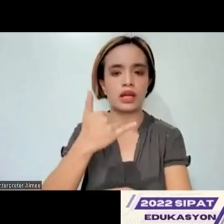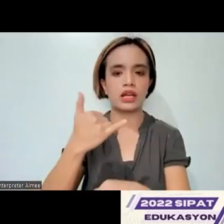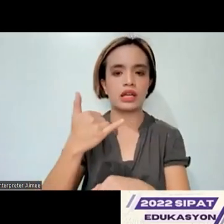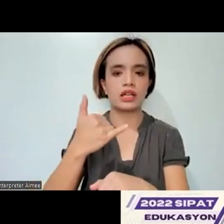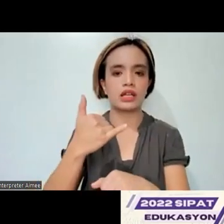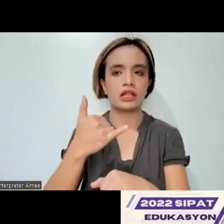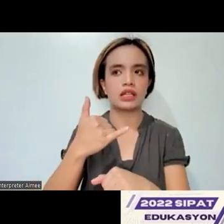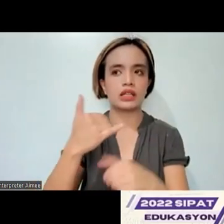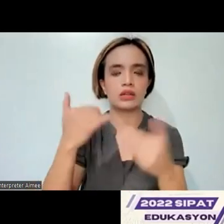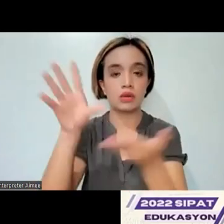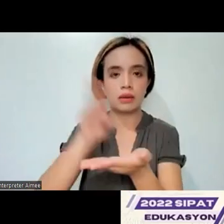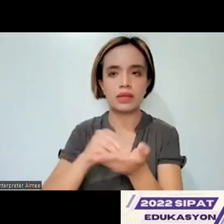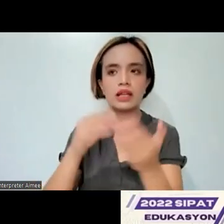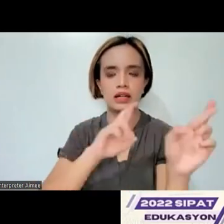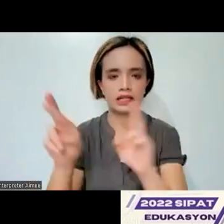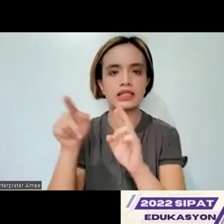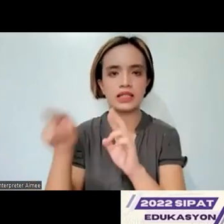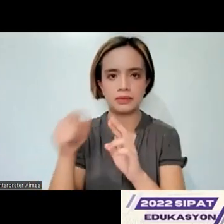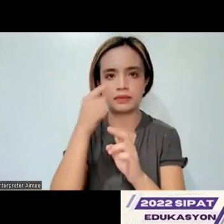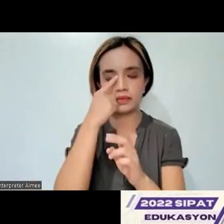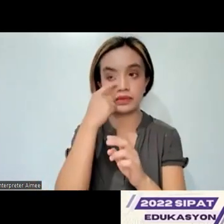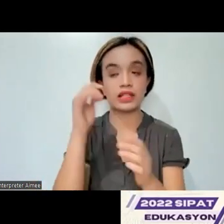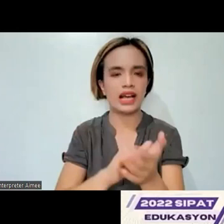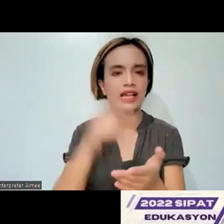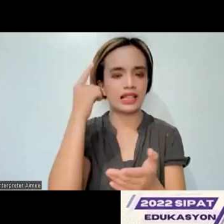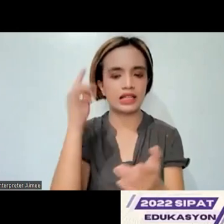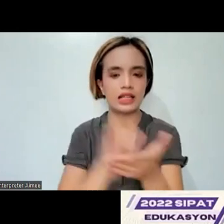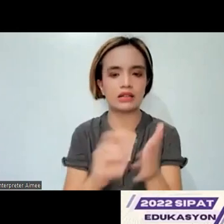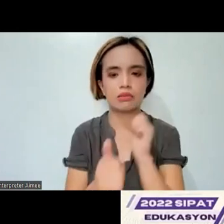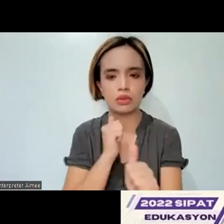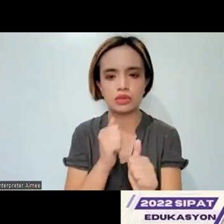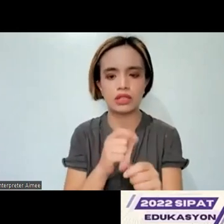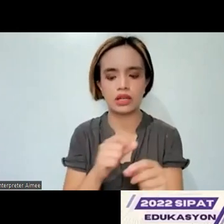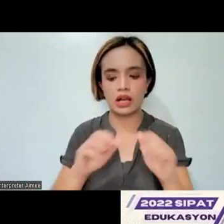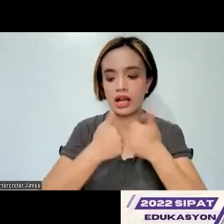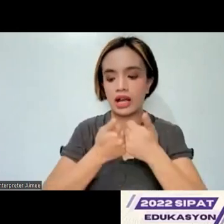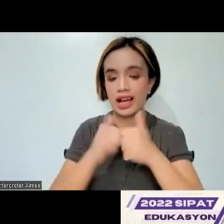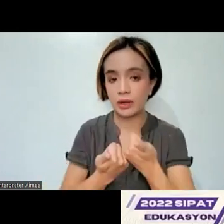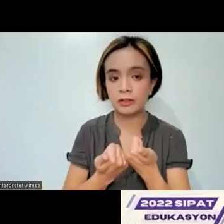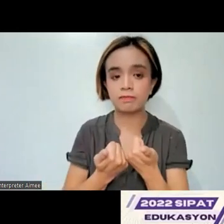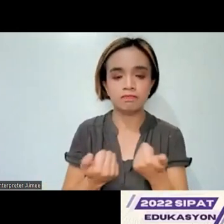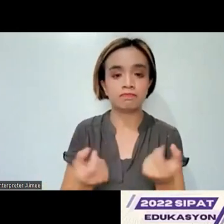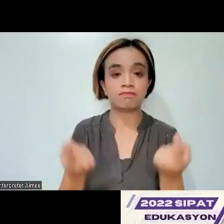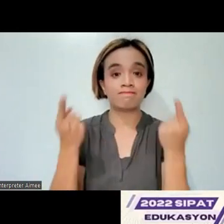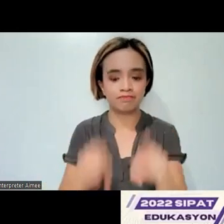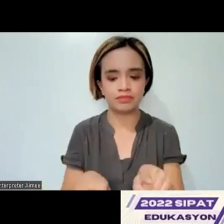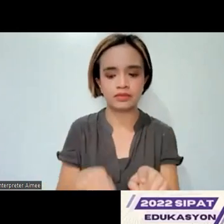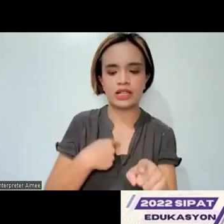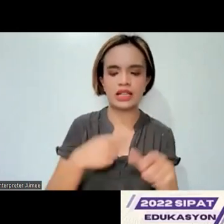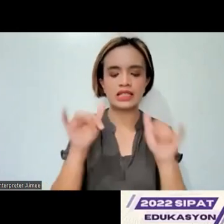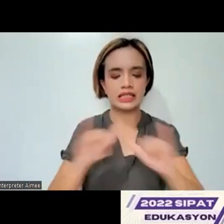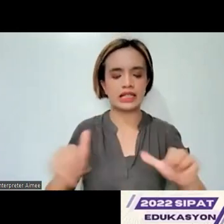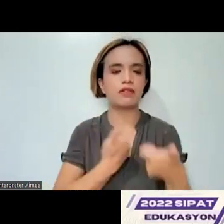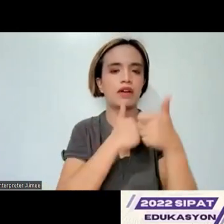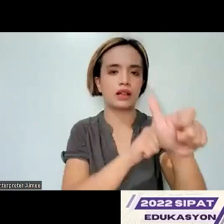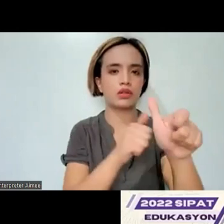with them already. So I think that's the closest. In terms of how this was administered, I still followed the